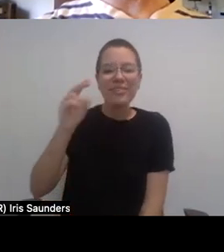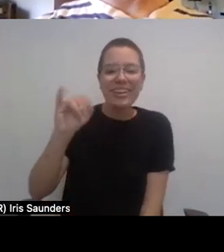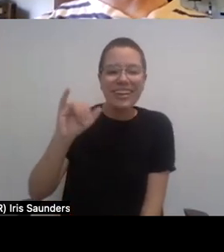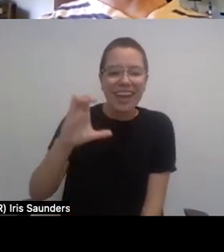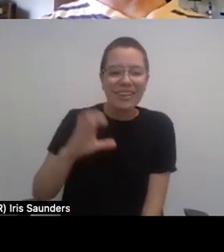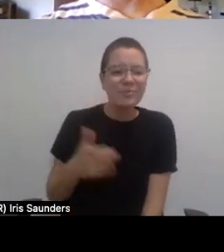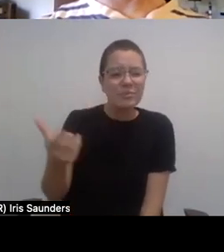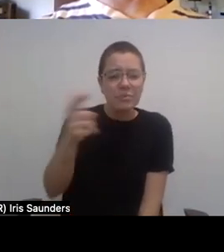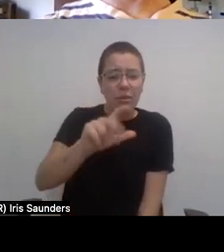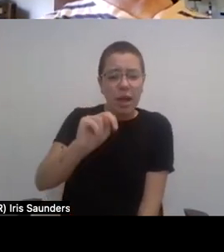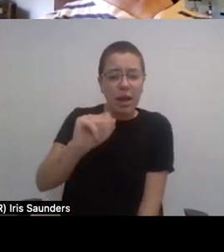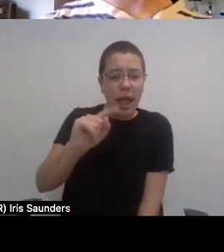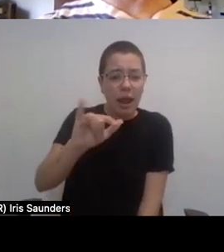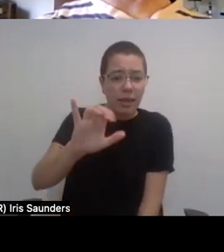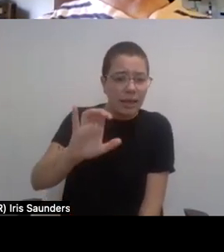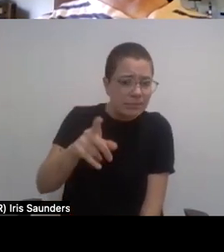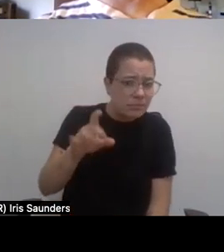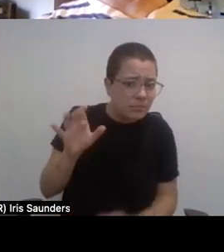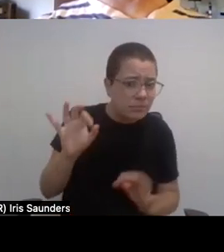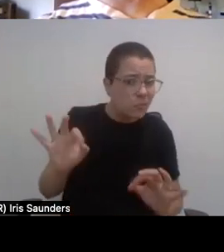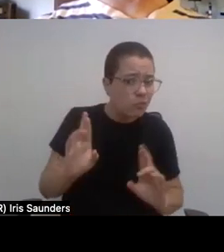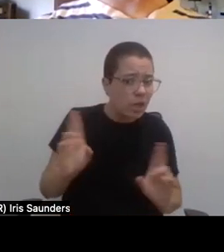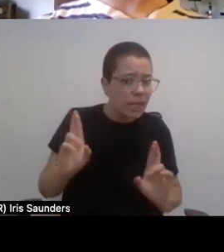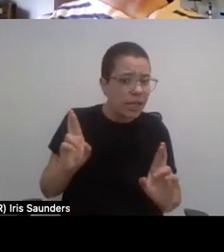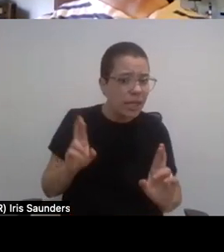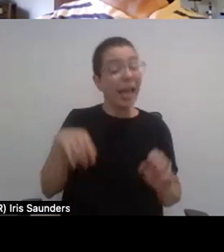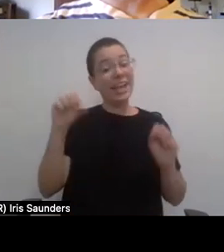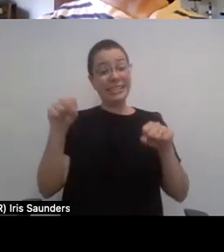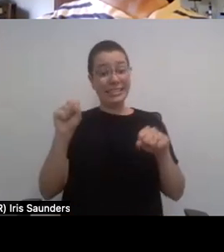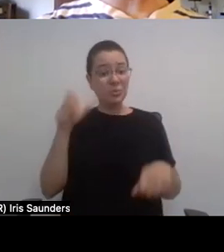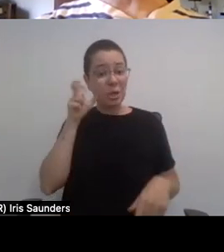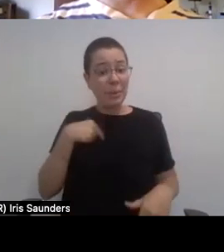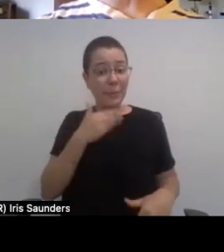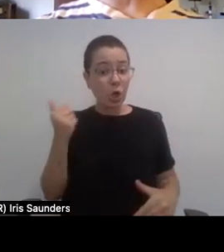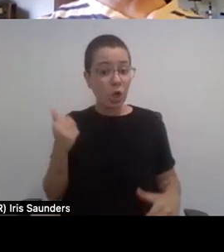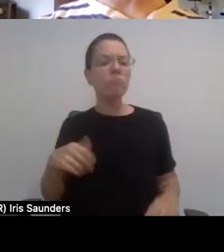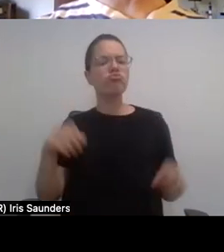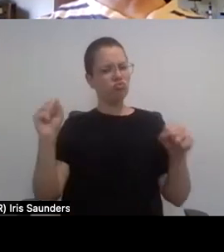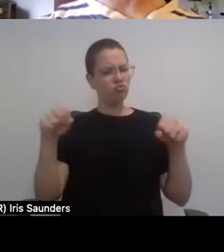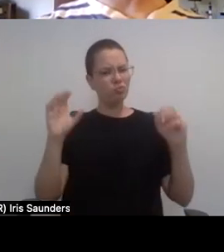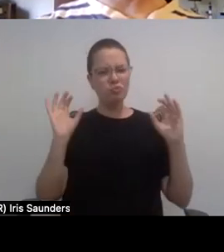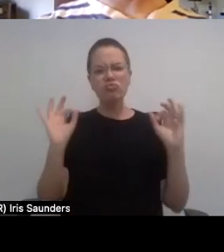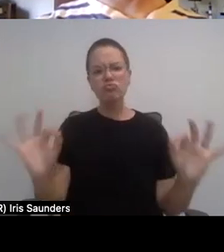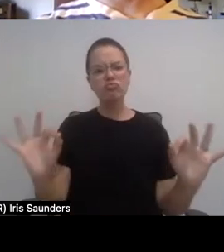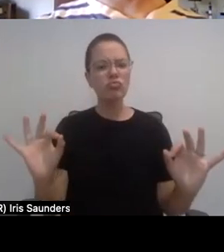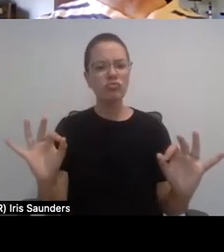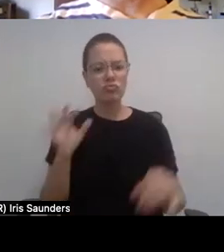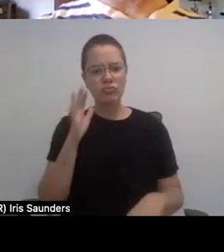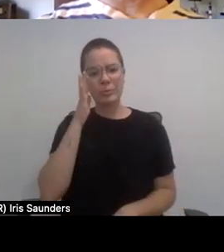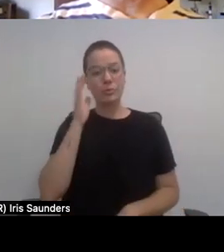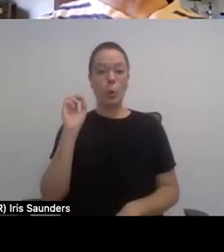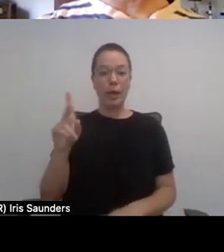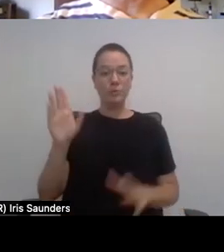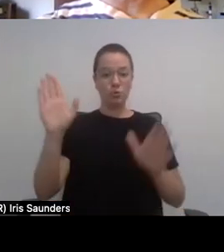to hand it back over to you if you're all ready. Yes. Can you hear me better now? Yes, perfectly. Okay, great.